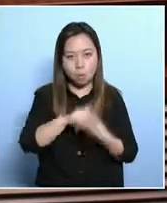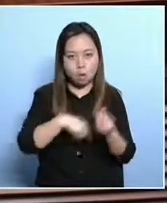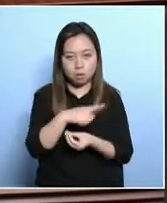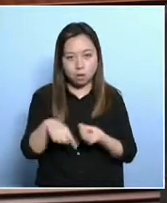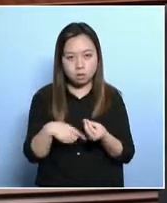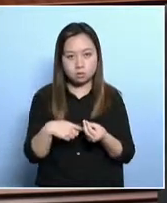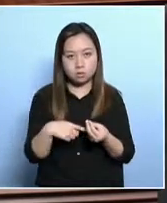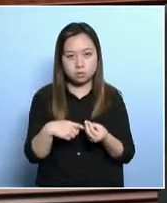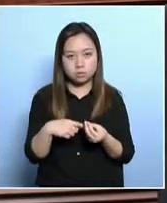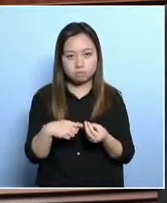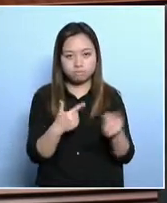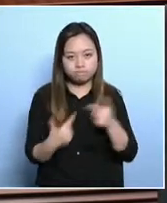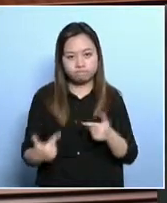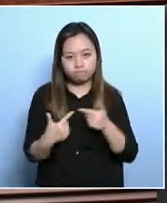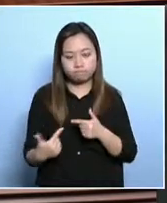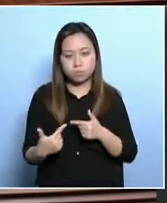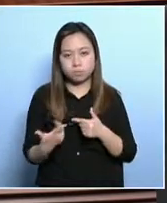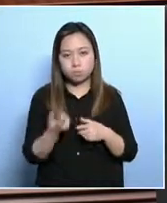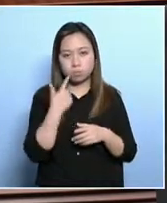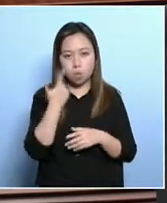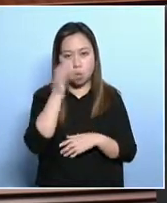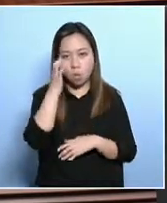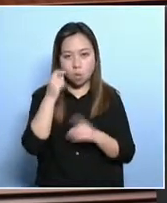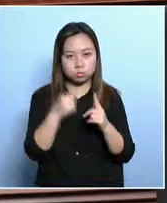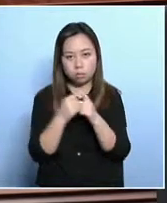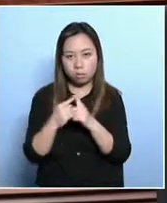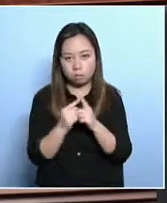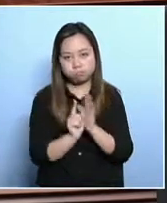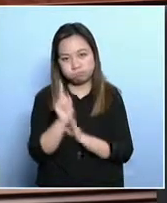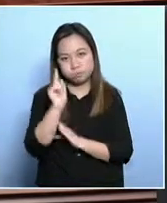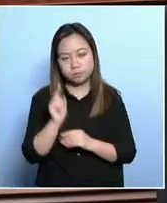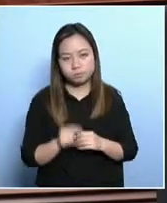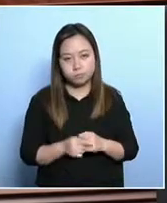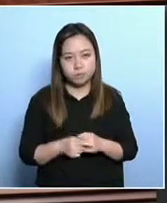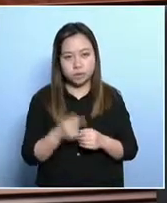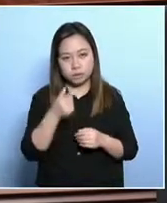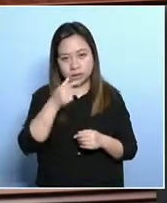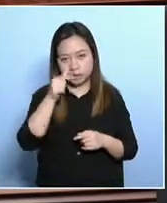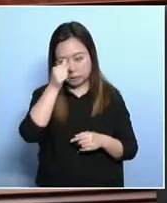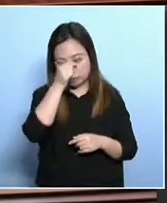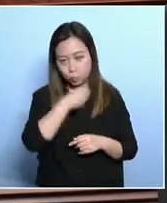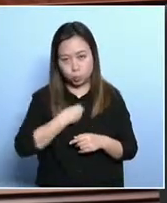kept increasing. Now, this shows that there are more and more poor.